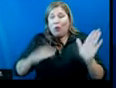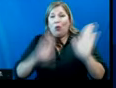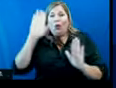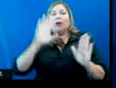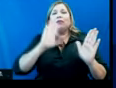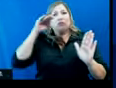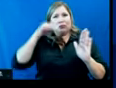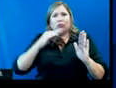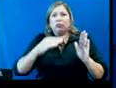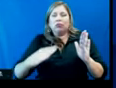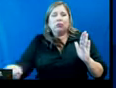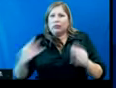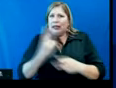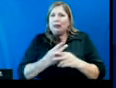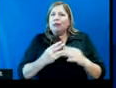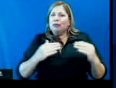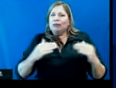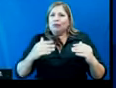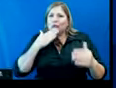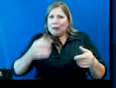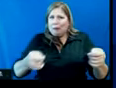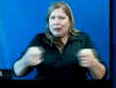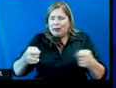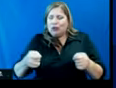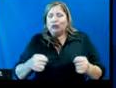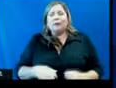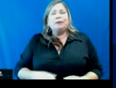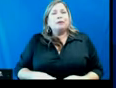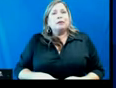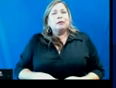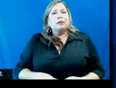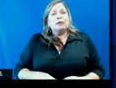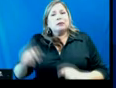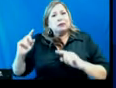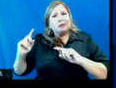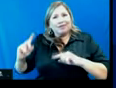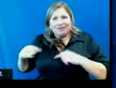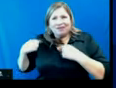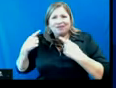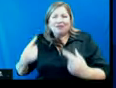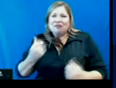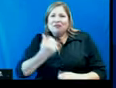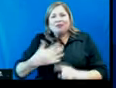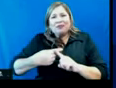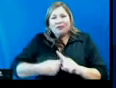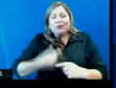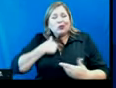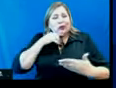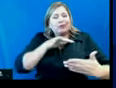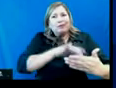in a more focused way, based on many things that we've learned over the past many months, I'll go over those things in just a moment,